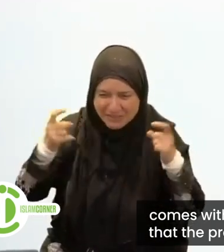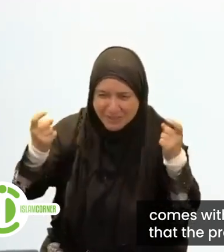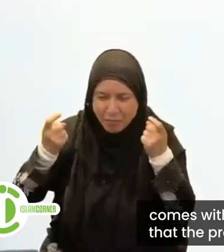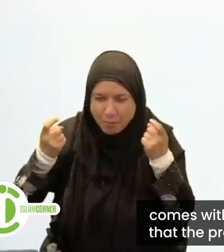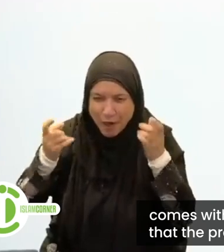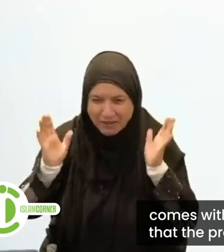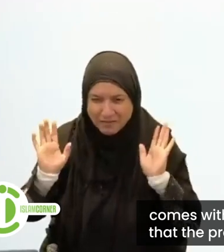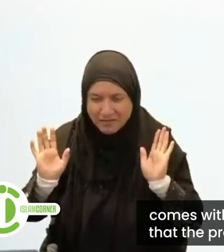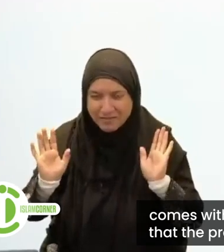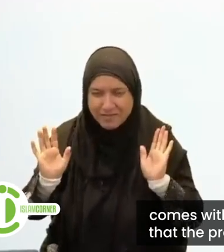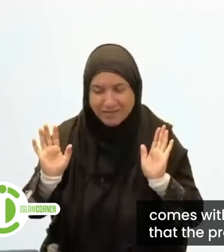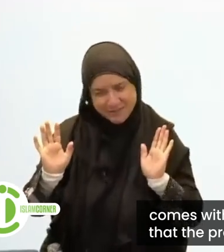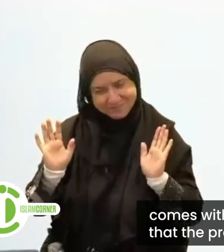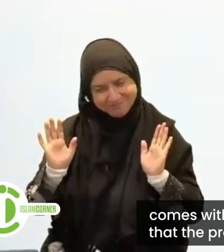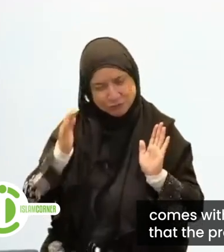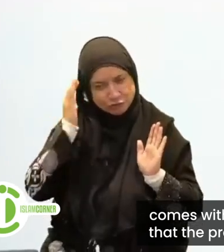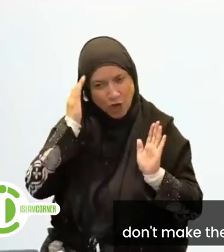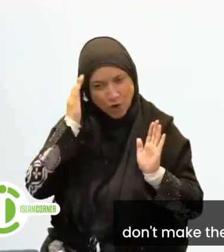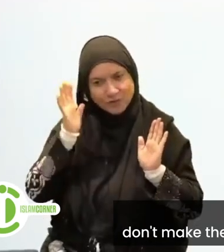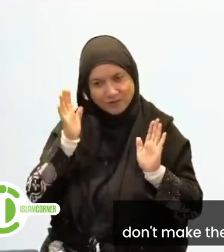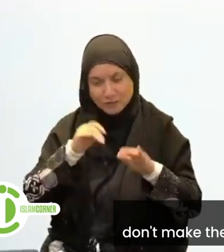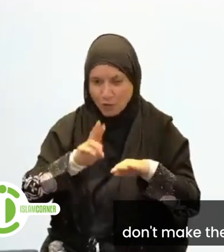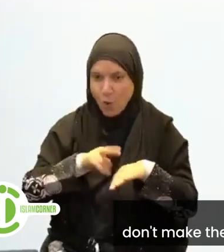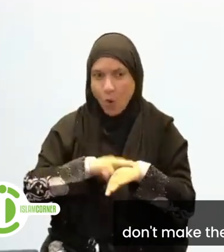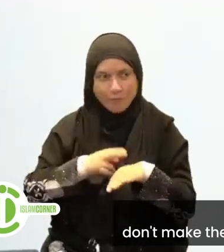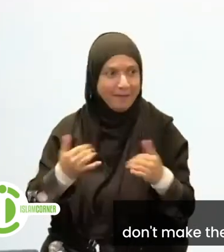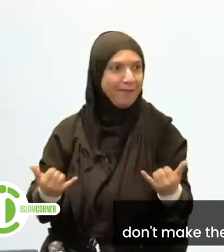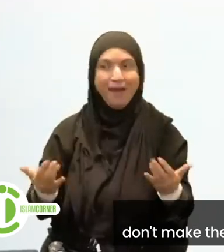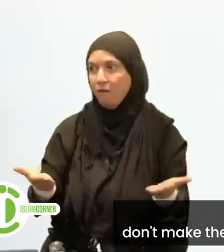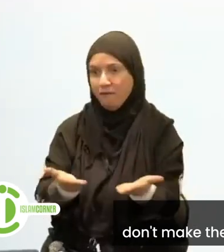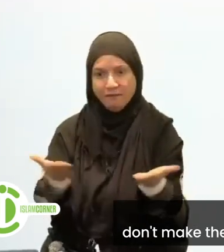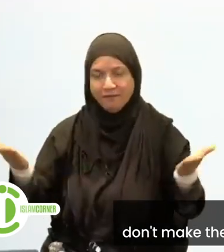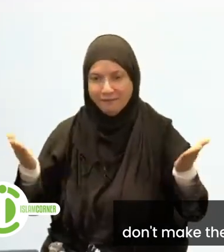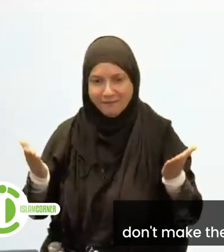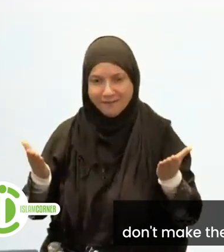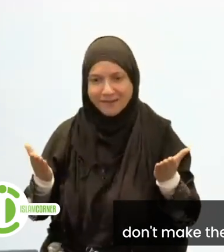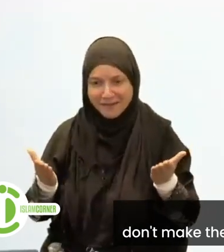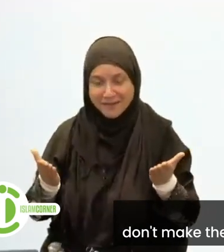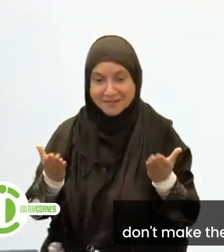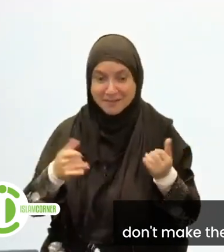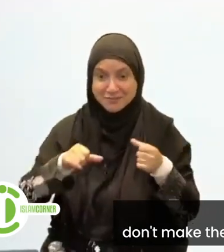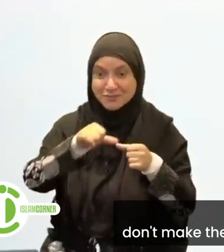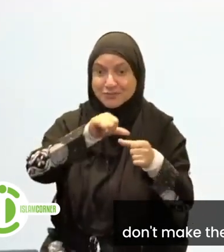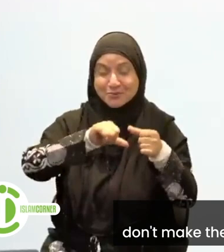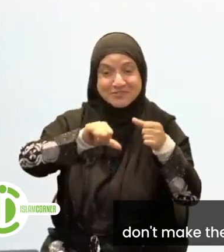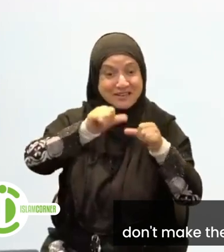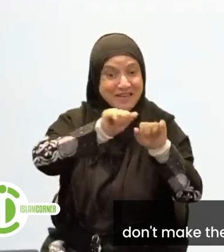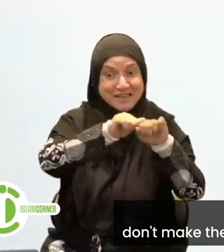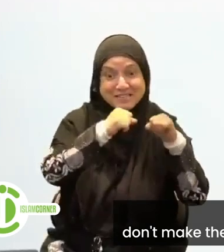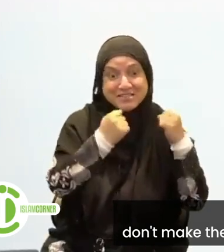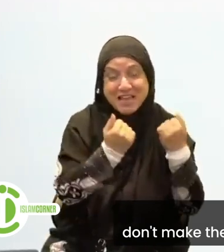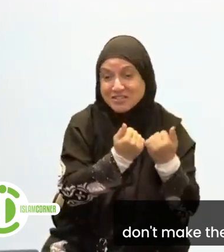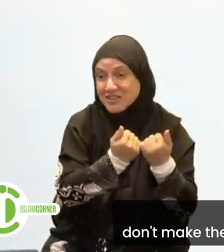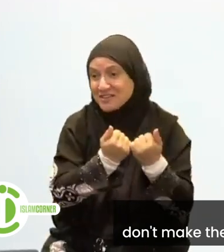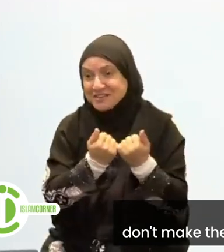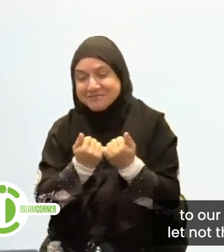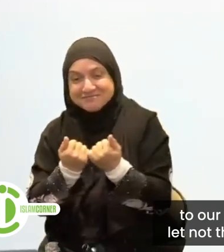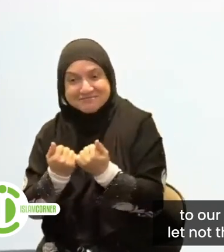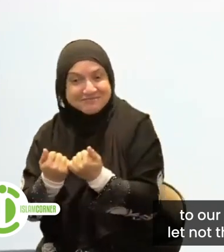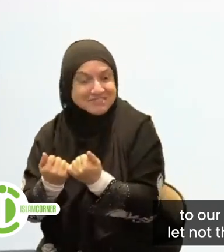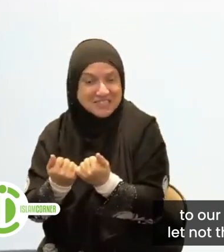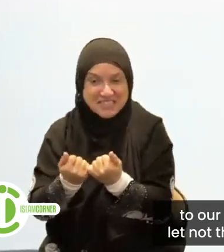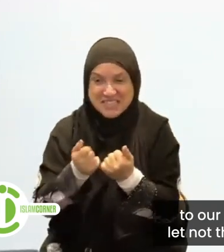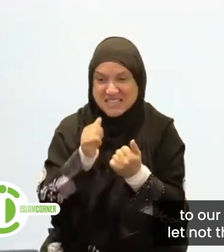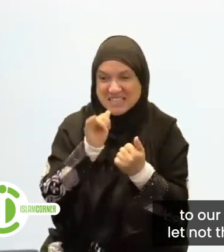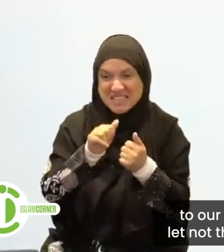wasallahu alaihi wa sallam says, don't make the greatest calamity in our lives be in regards